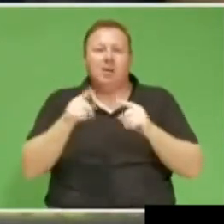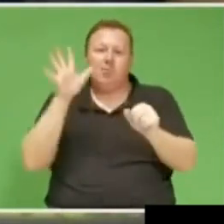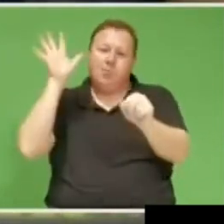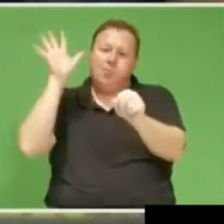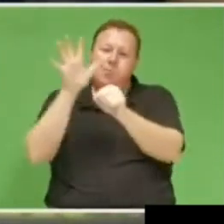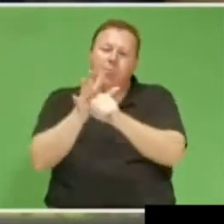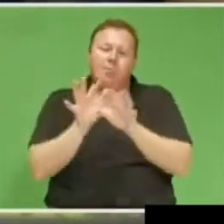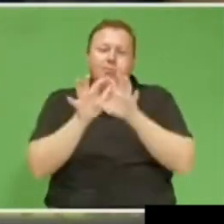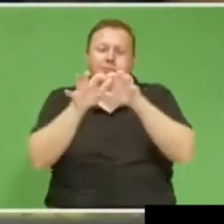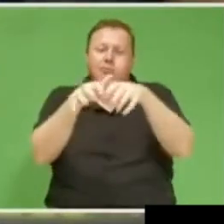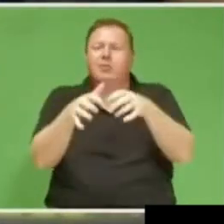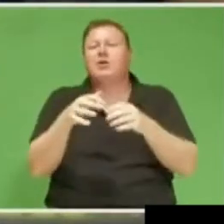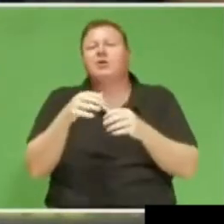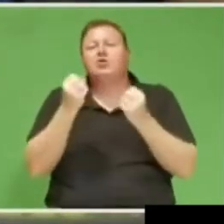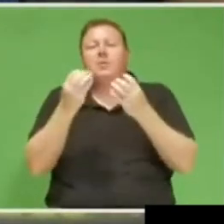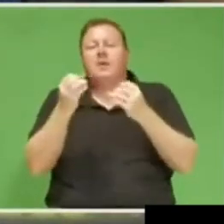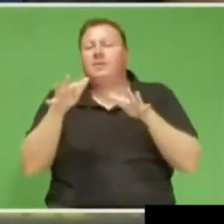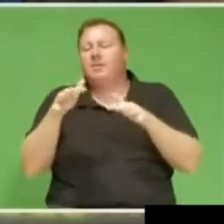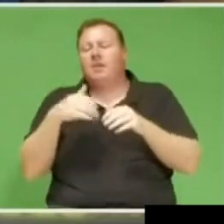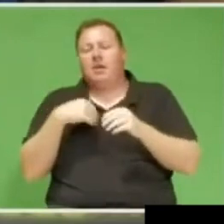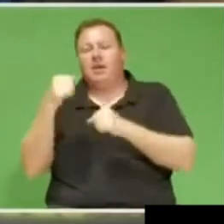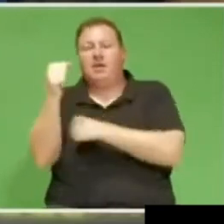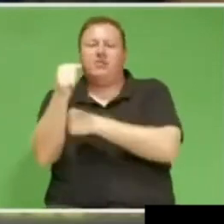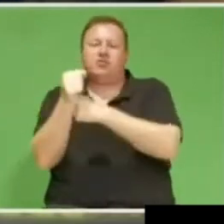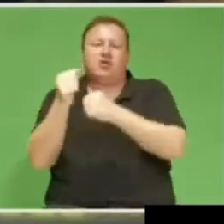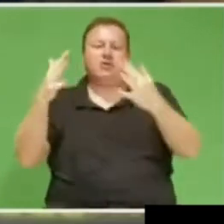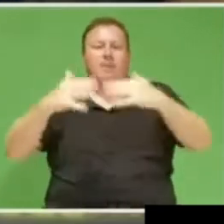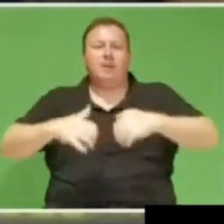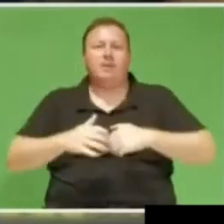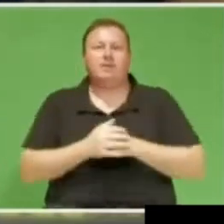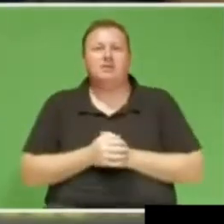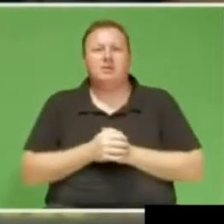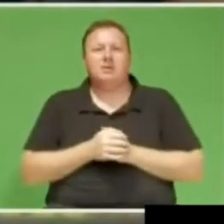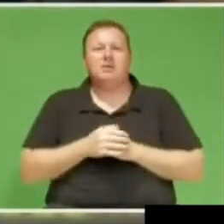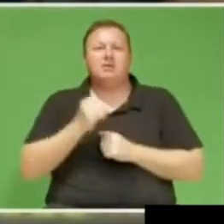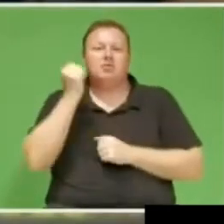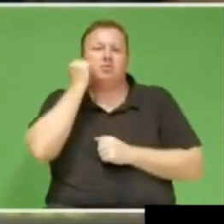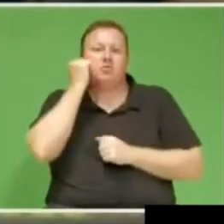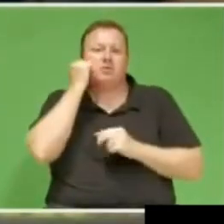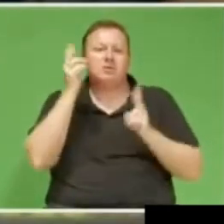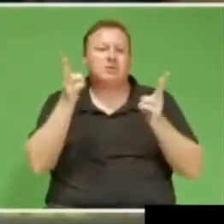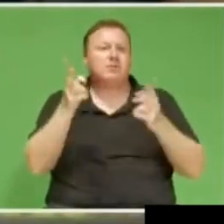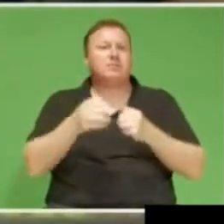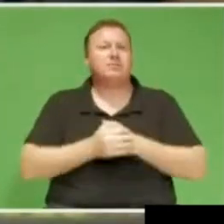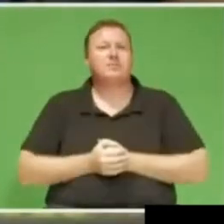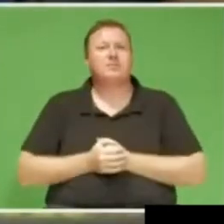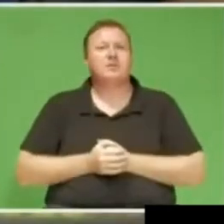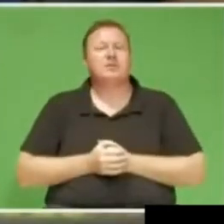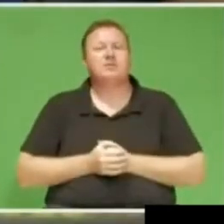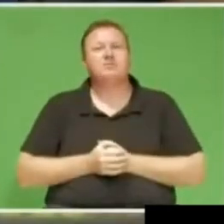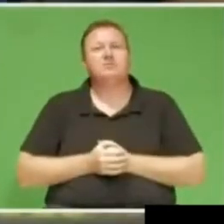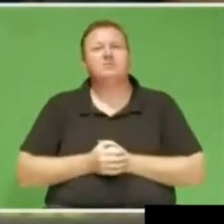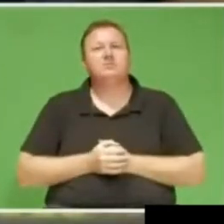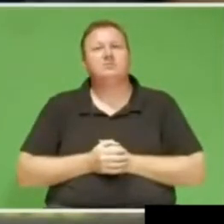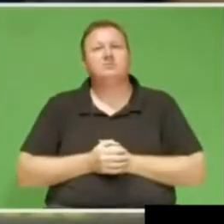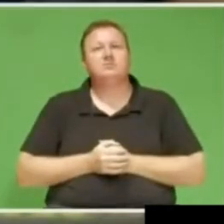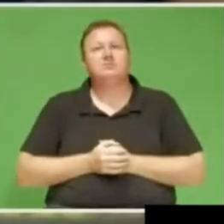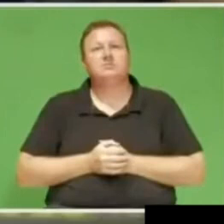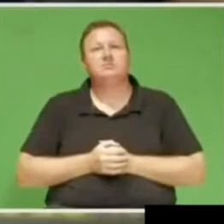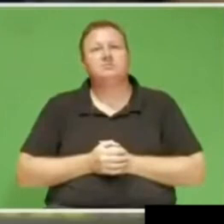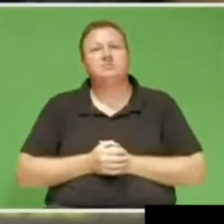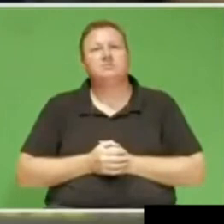toll on the infrastructure president neither can we say listen so courses of to ensure that